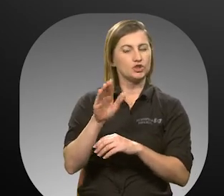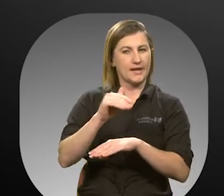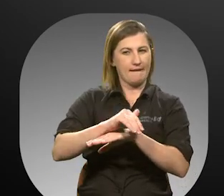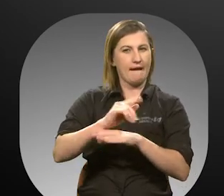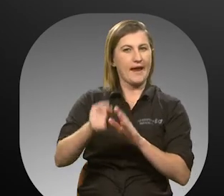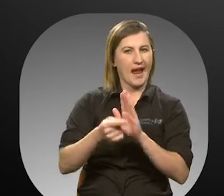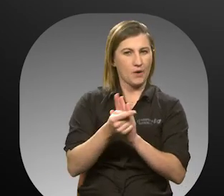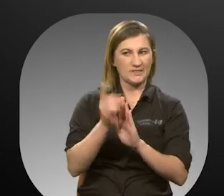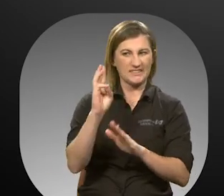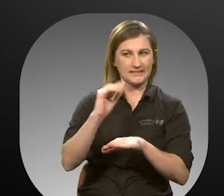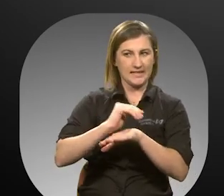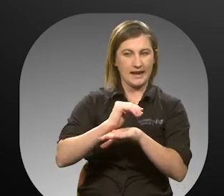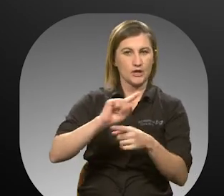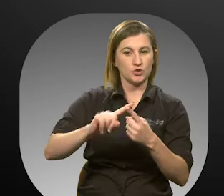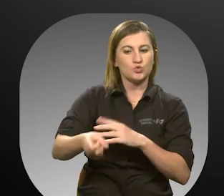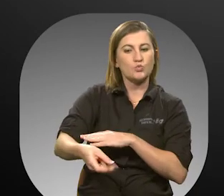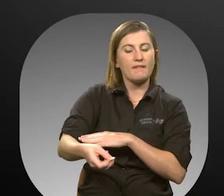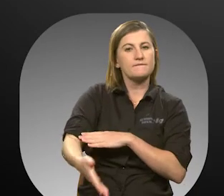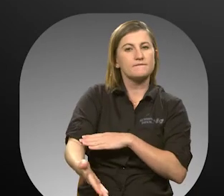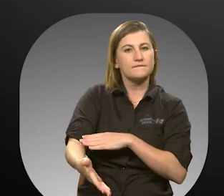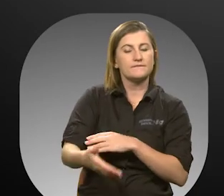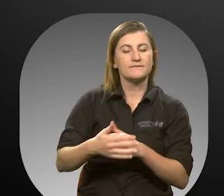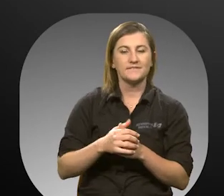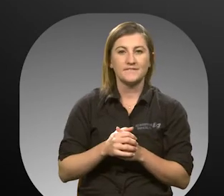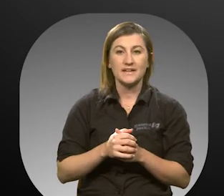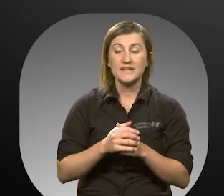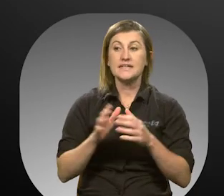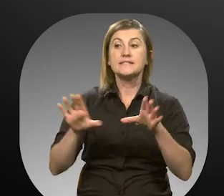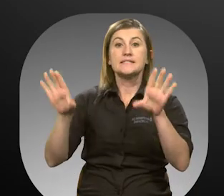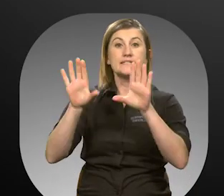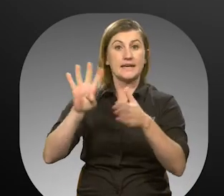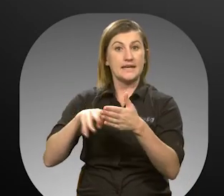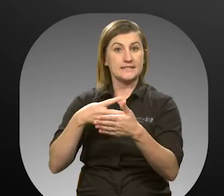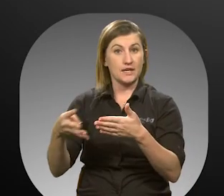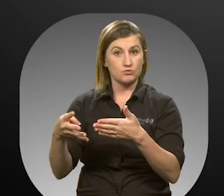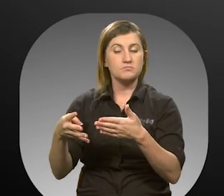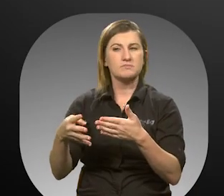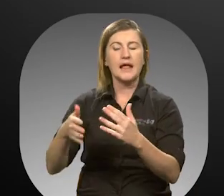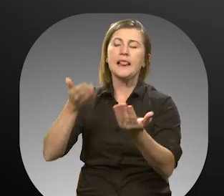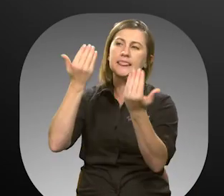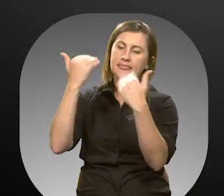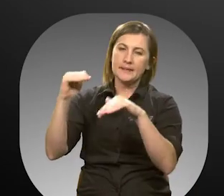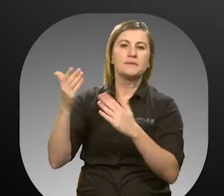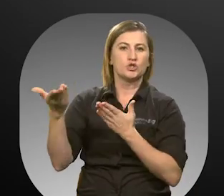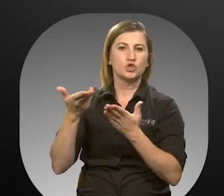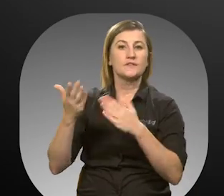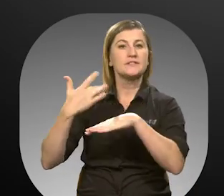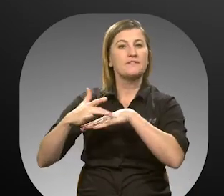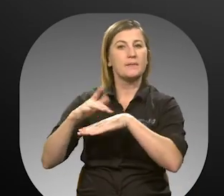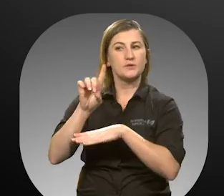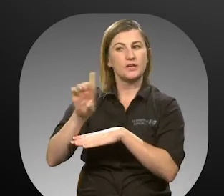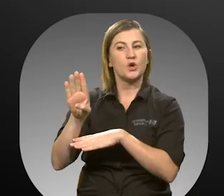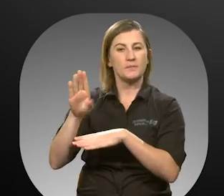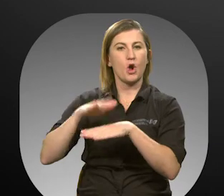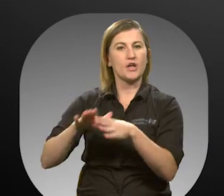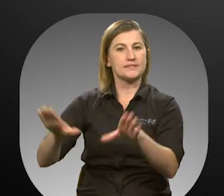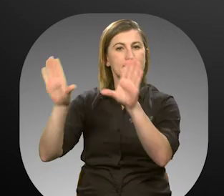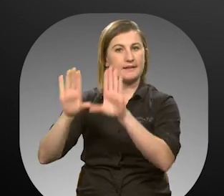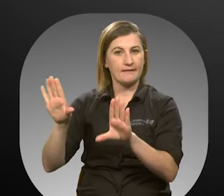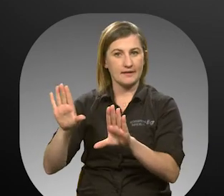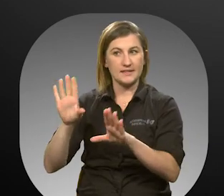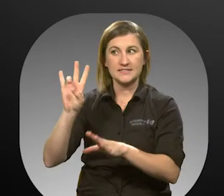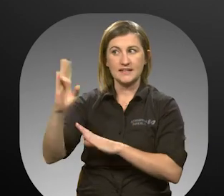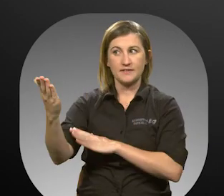hours, 6 p.m. to 12 a.m. Sunday Schedule. Limited service is available in Daytona on Sunday,